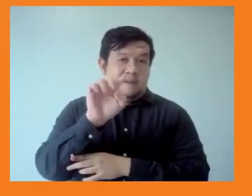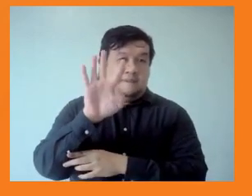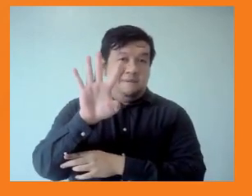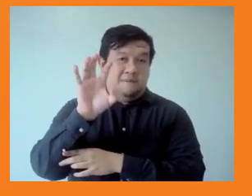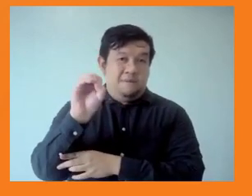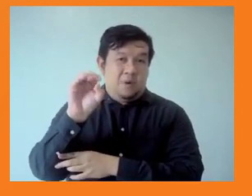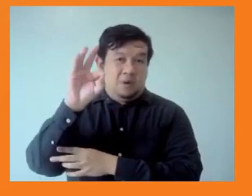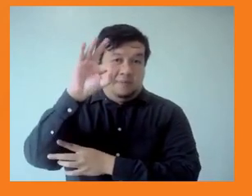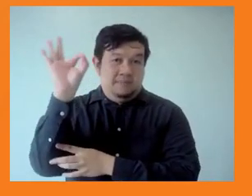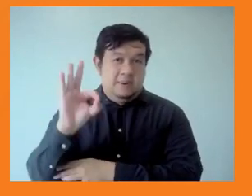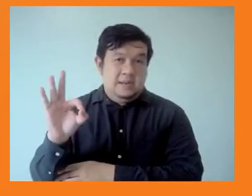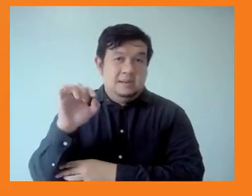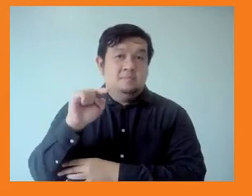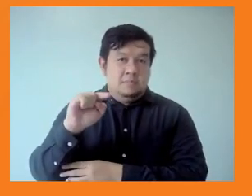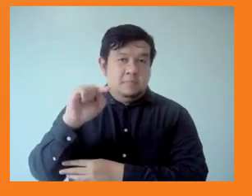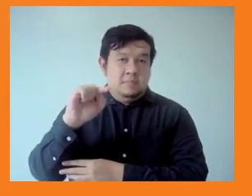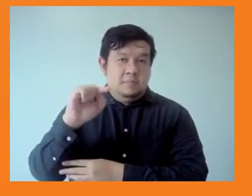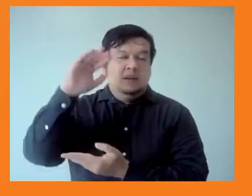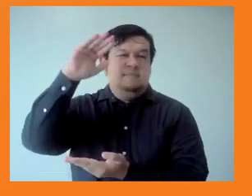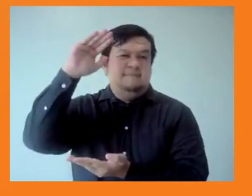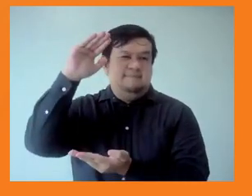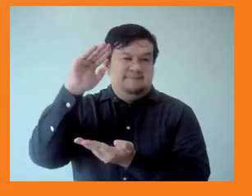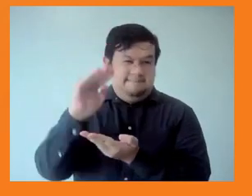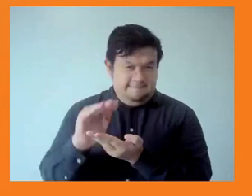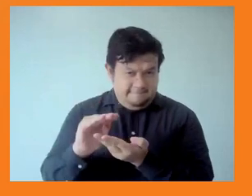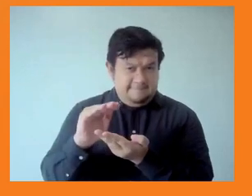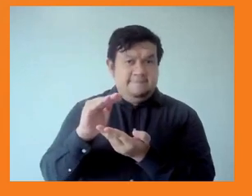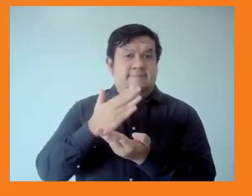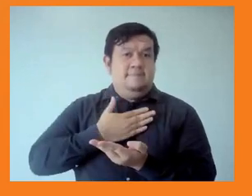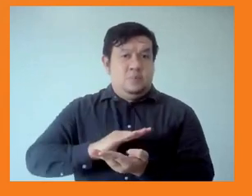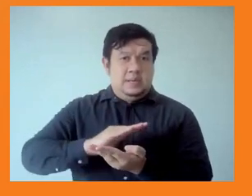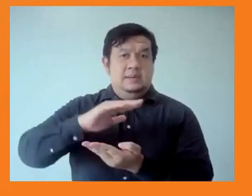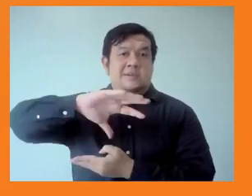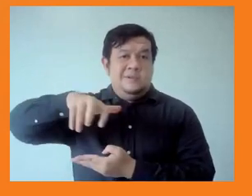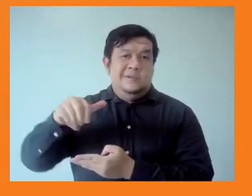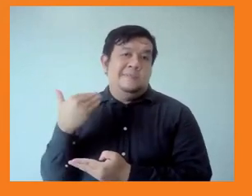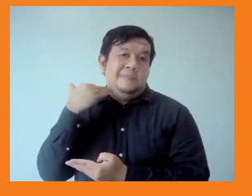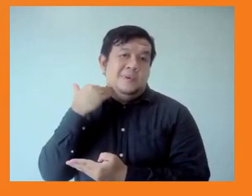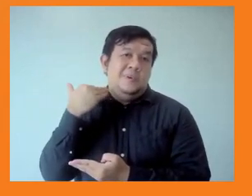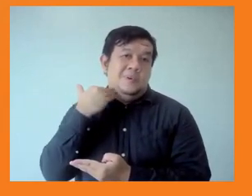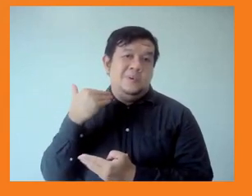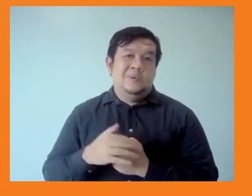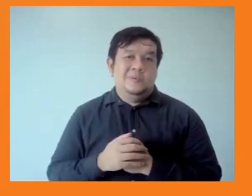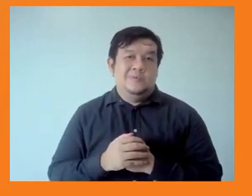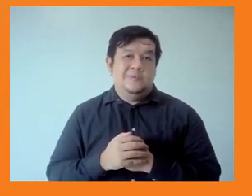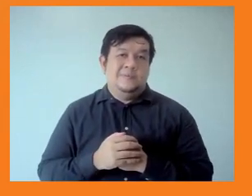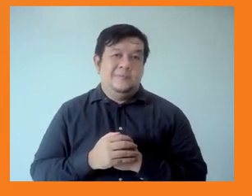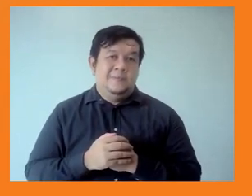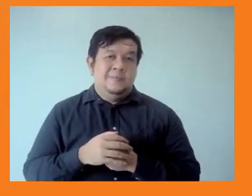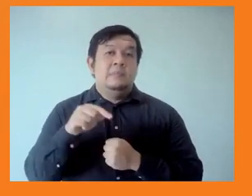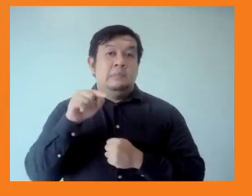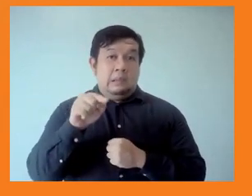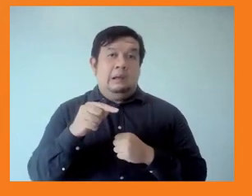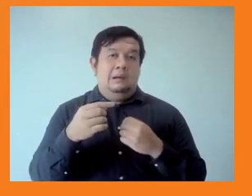We're saying secondly, that countries must avoid austerity. Indeed, they need major spending increases on education, health and social protection,